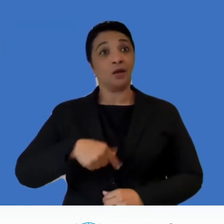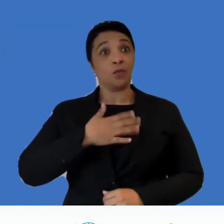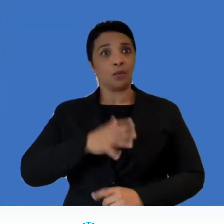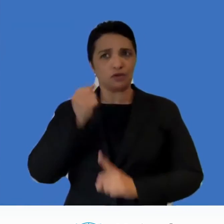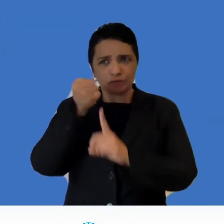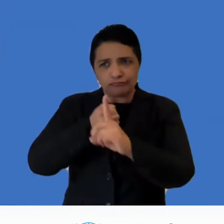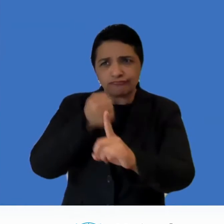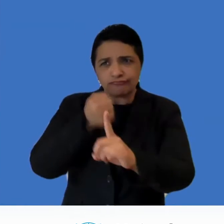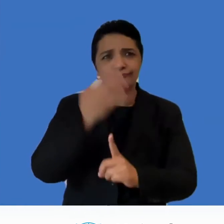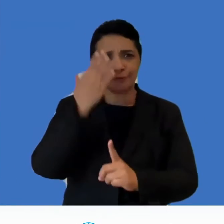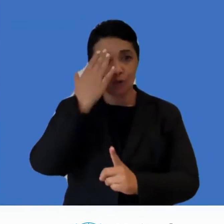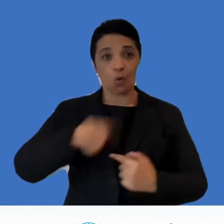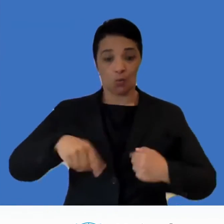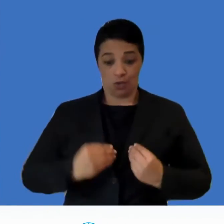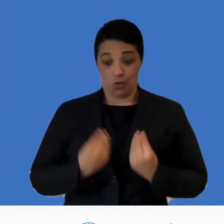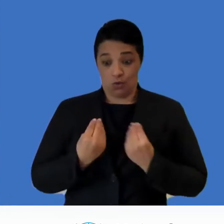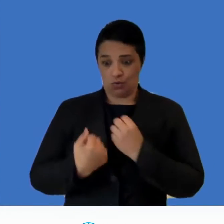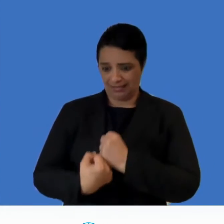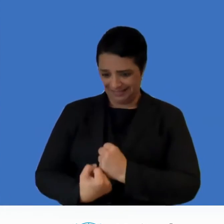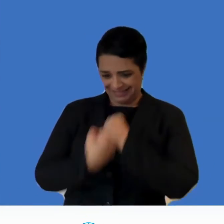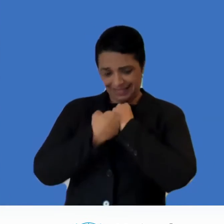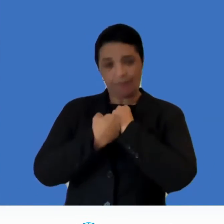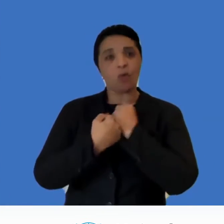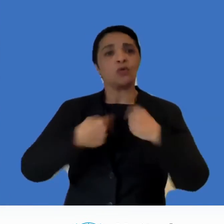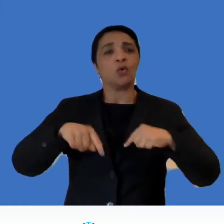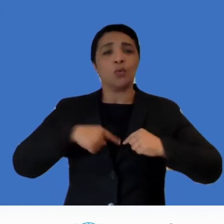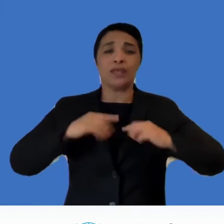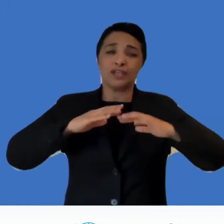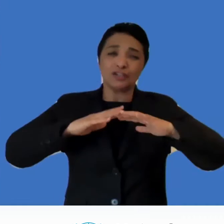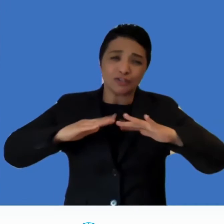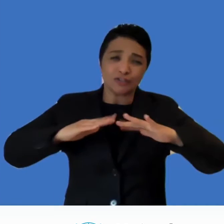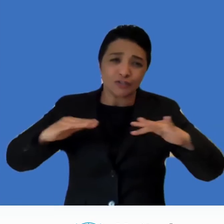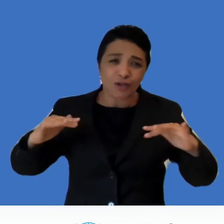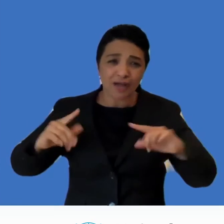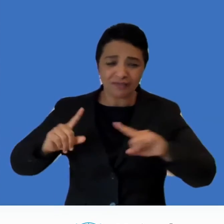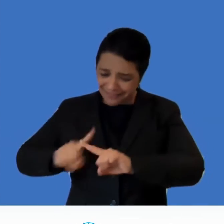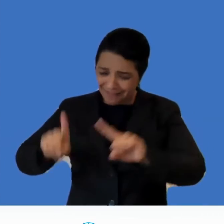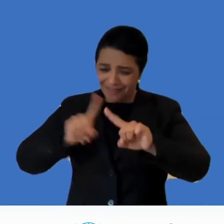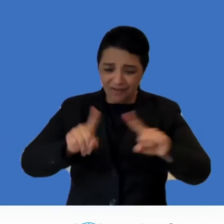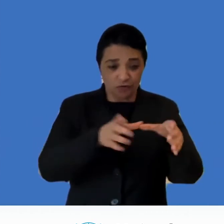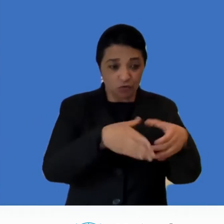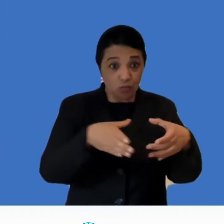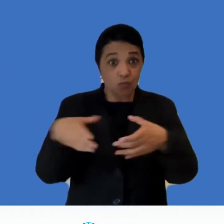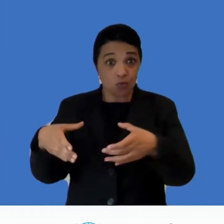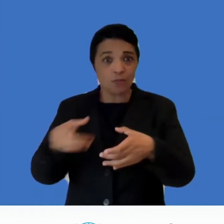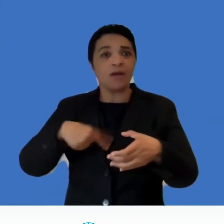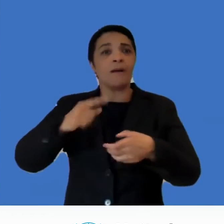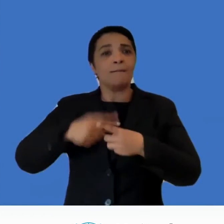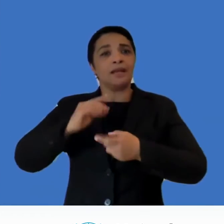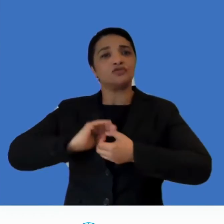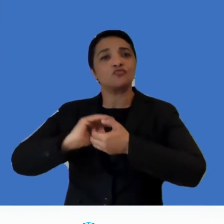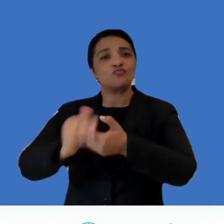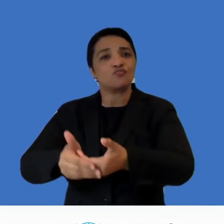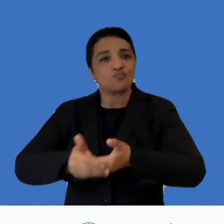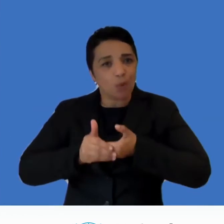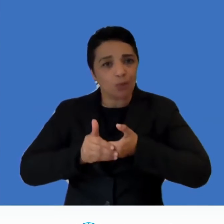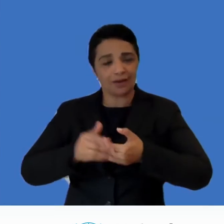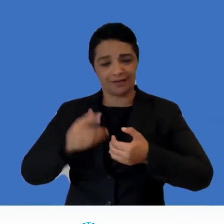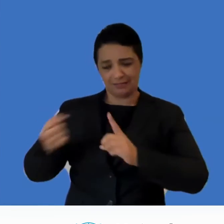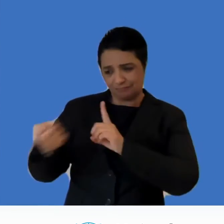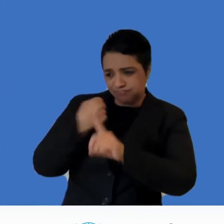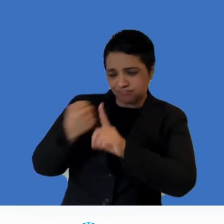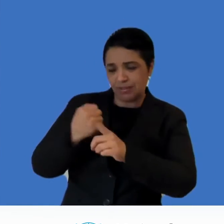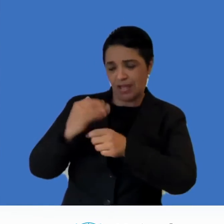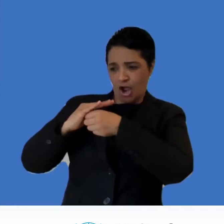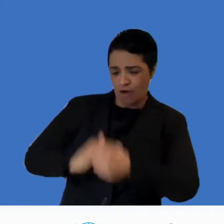us young people considering our diversities protecting us against all forms of discrimination and harassment because